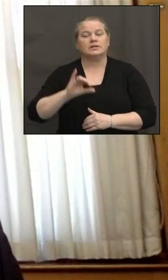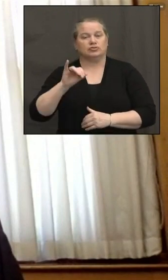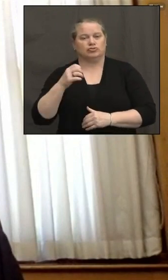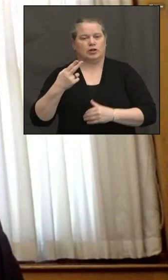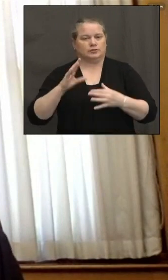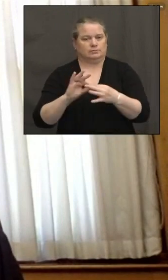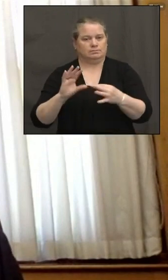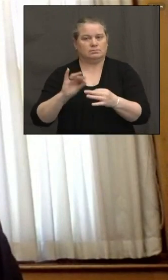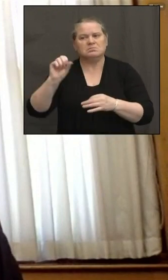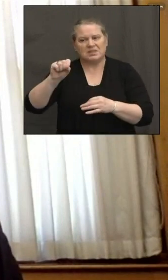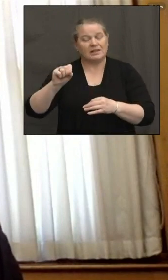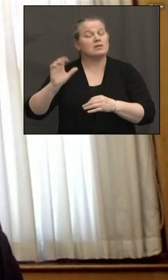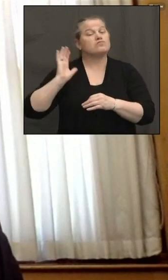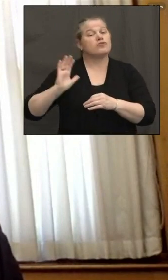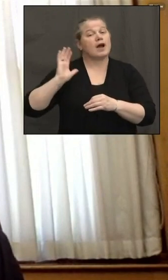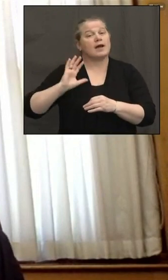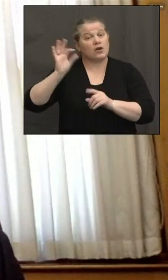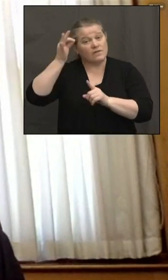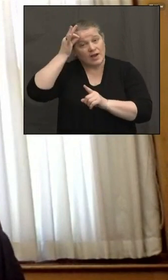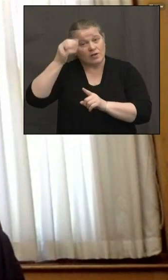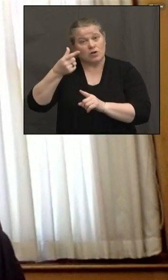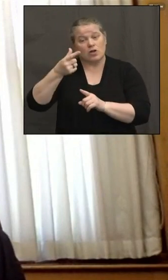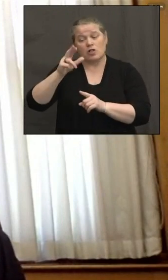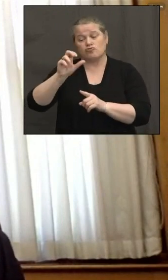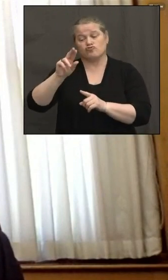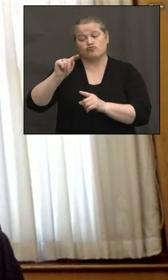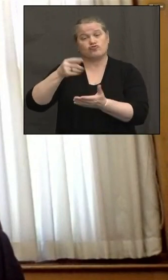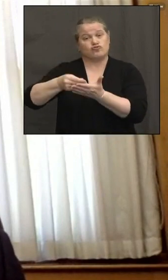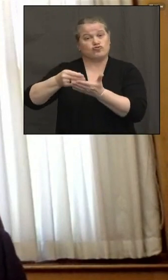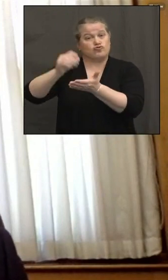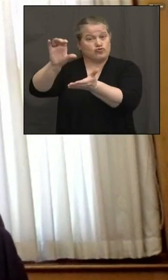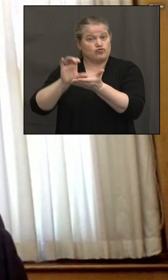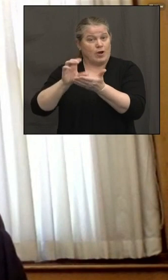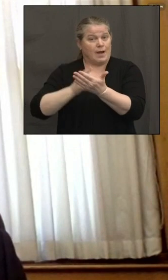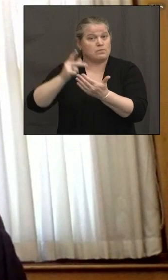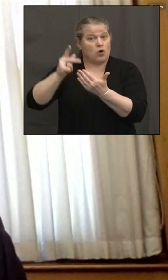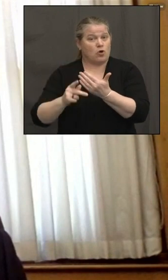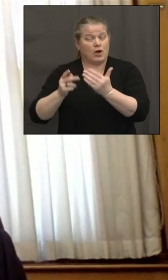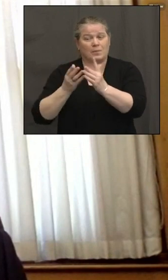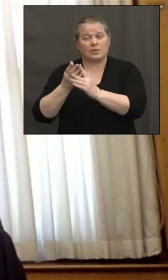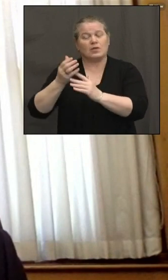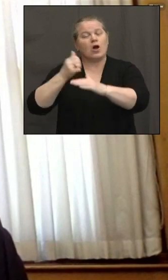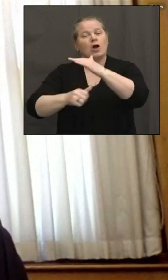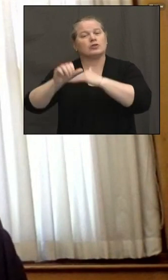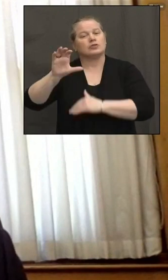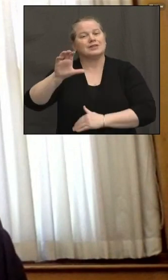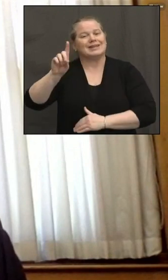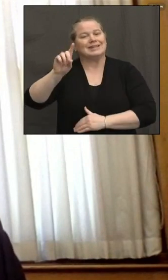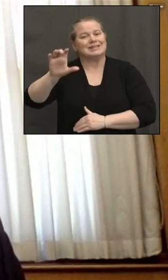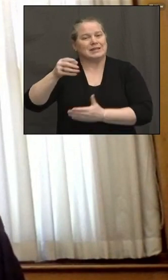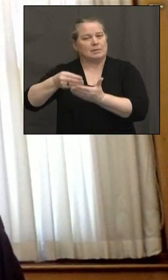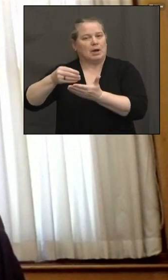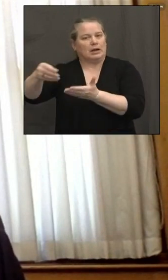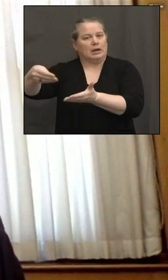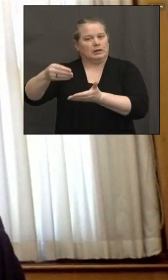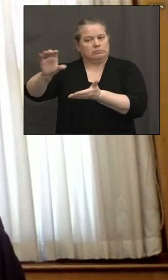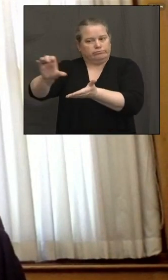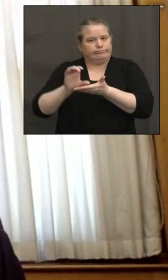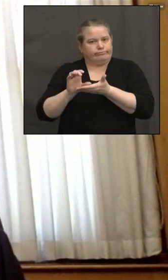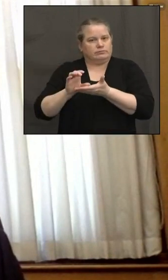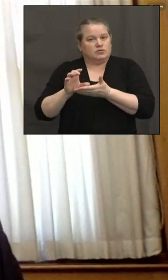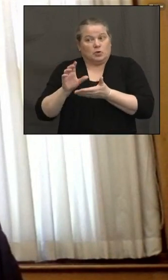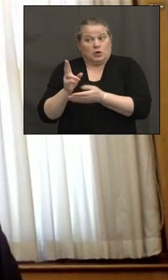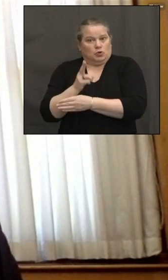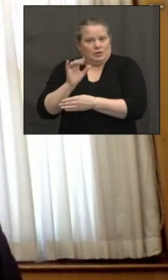grant programs through the CDC, which we're taking advantage of. And there's also significant additional funds in the American